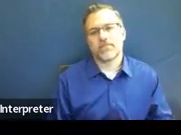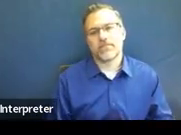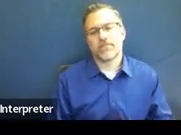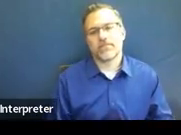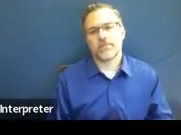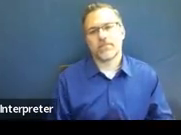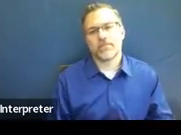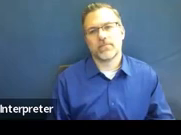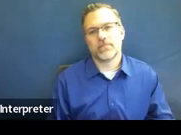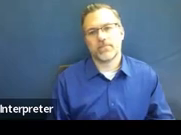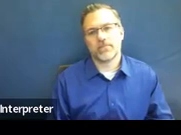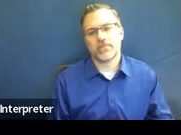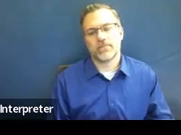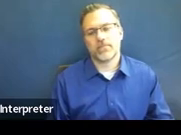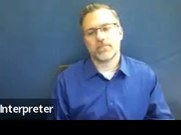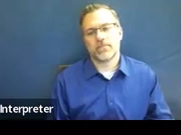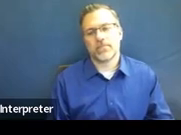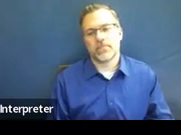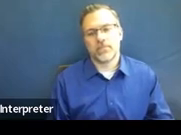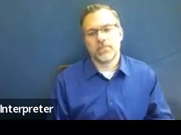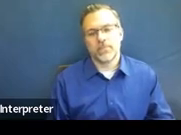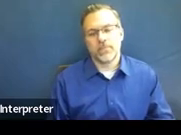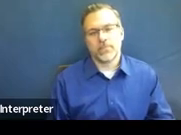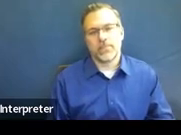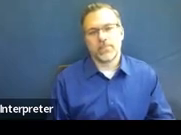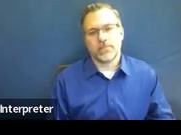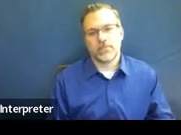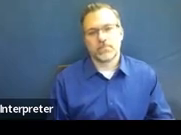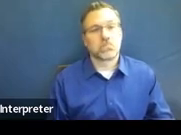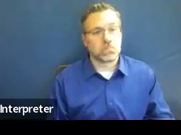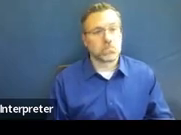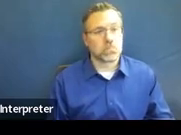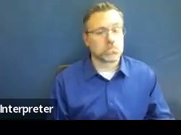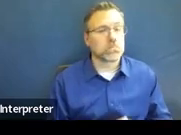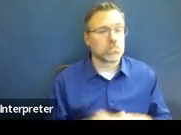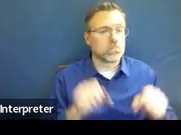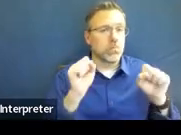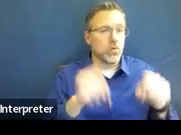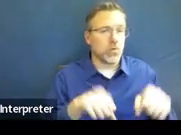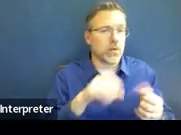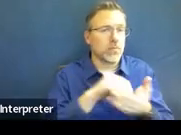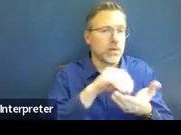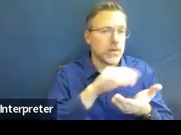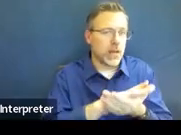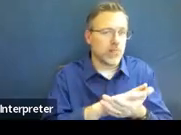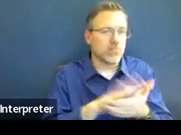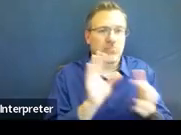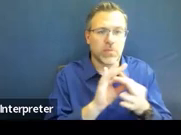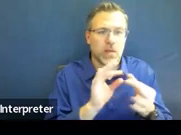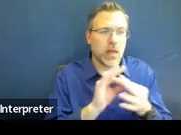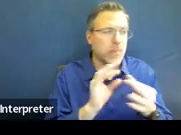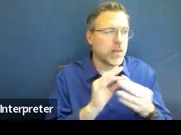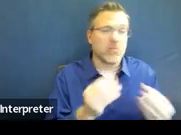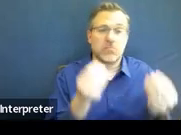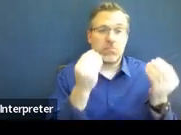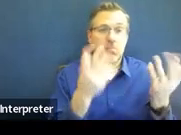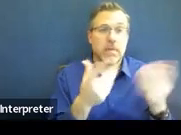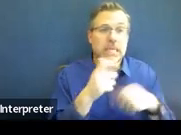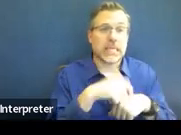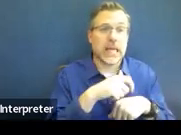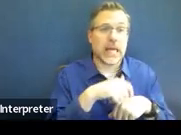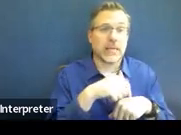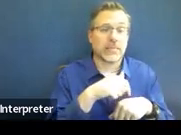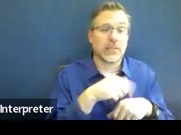And... Yes. And you can place that comment multiple times within the written notice that they've